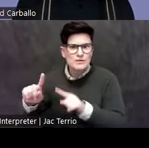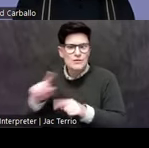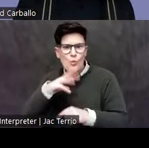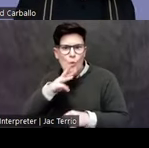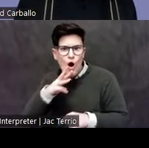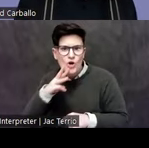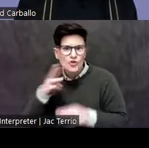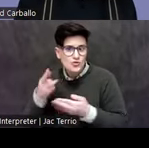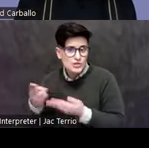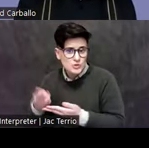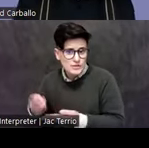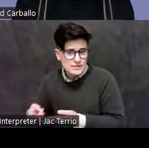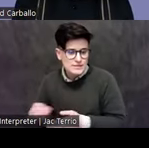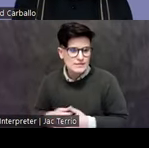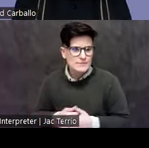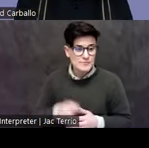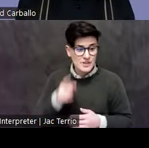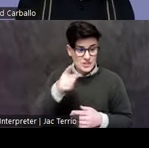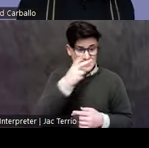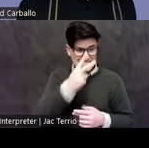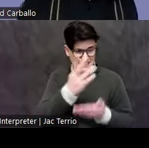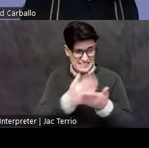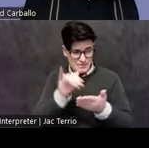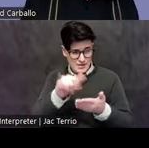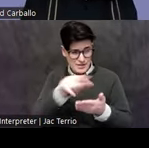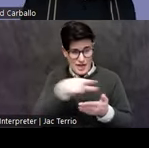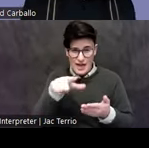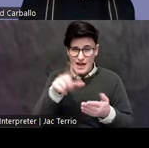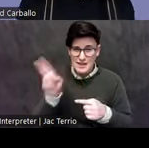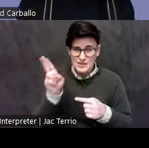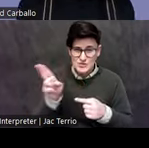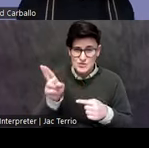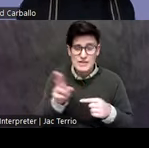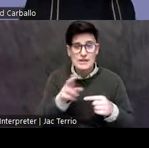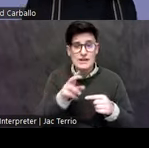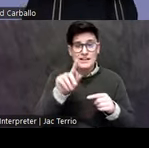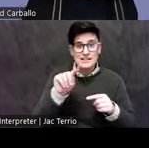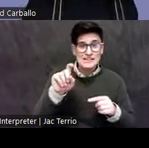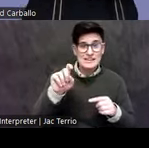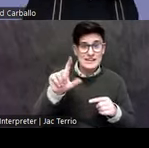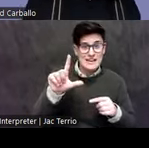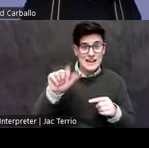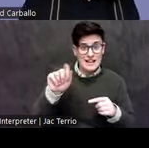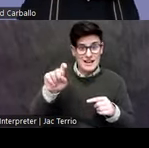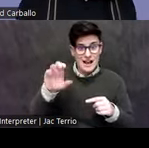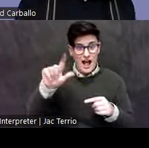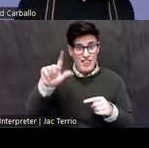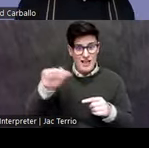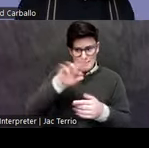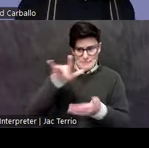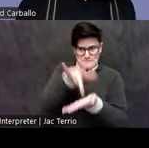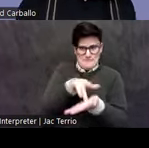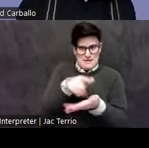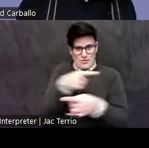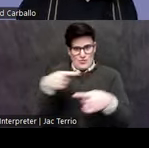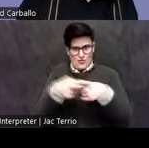So some of that history of a corridor of Plaxcala being in a crossroads, then later manifested